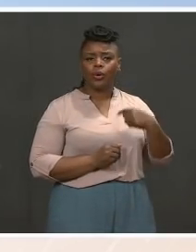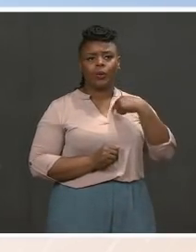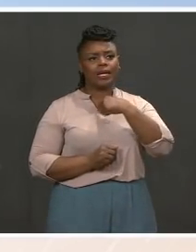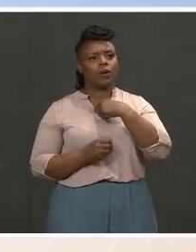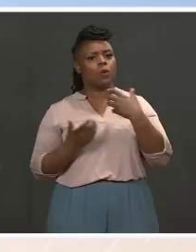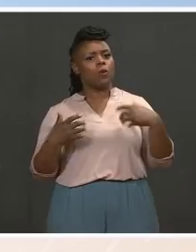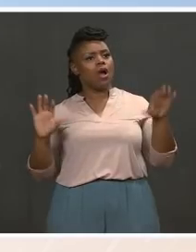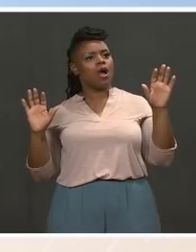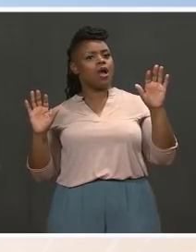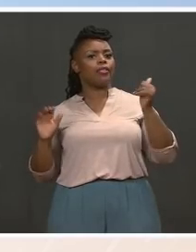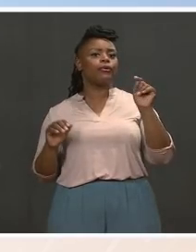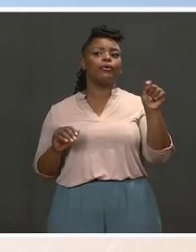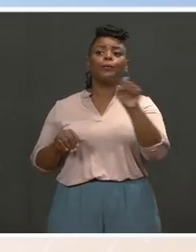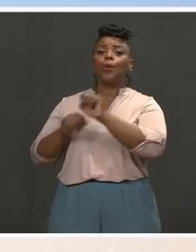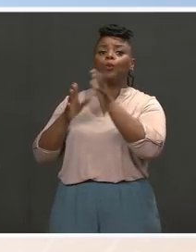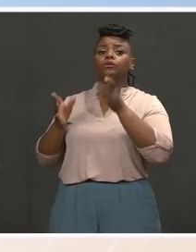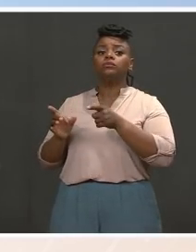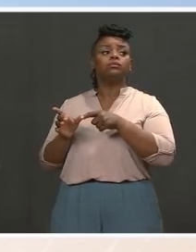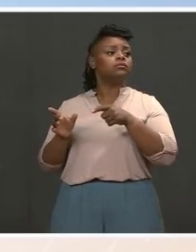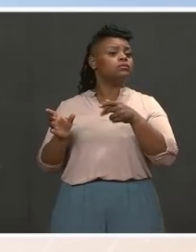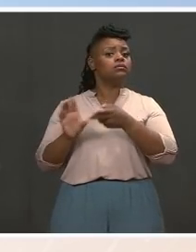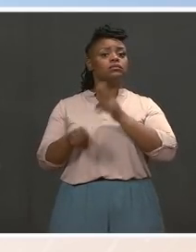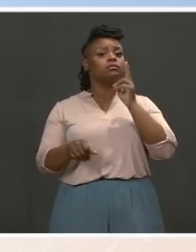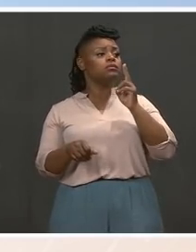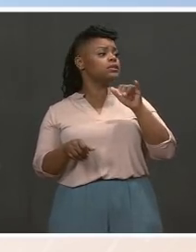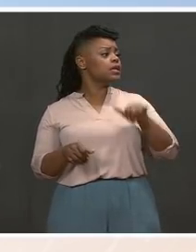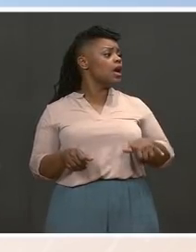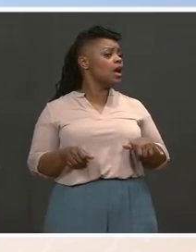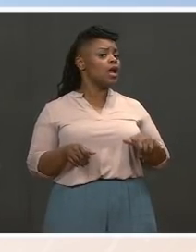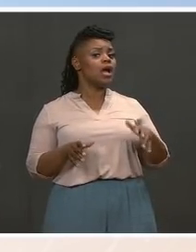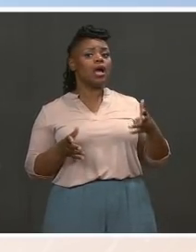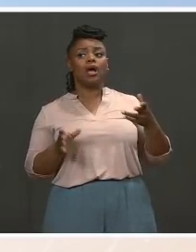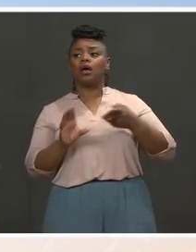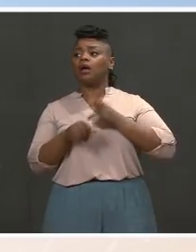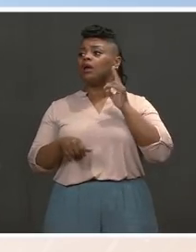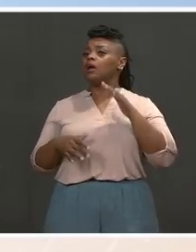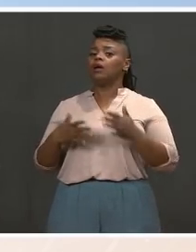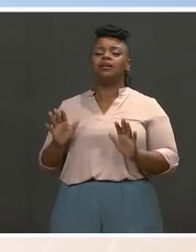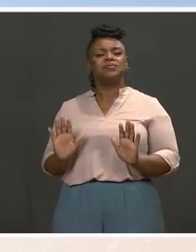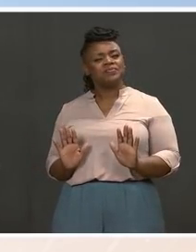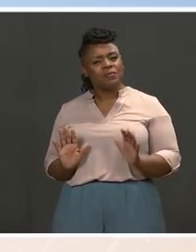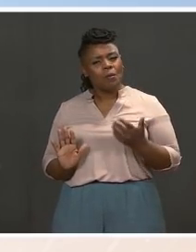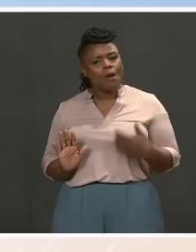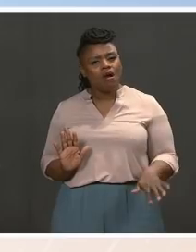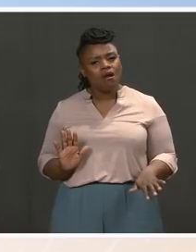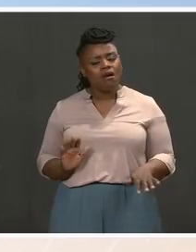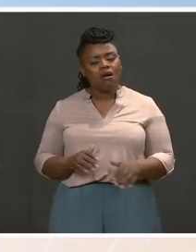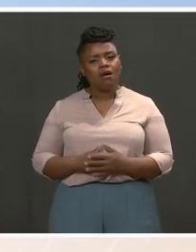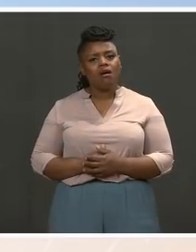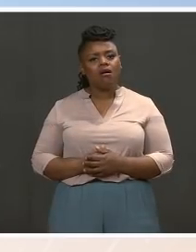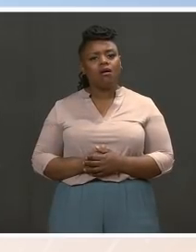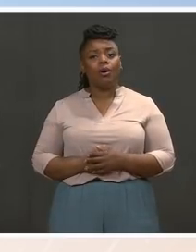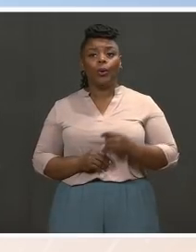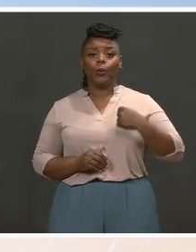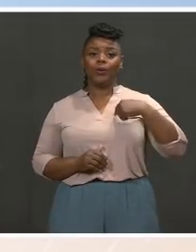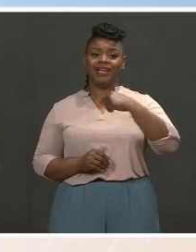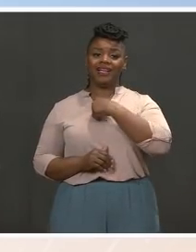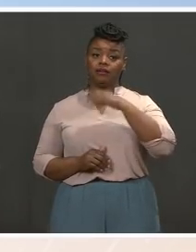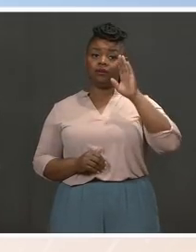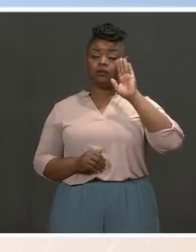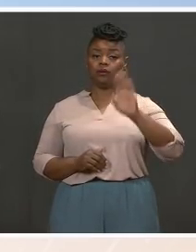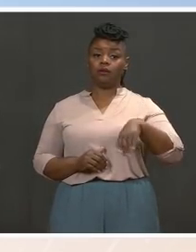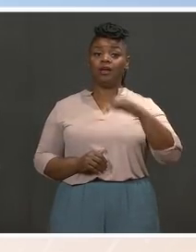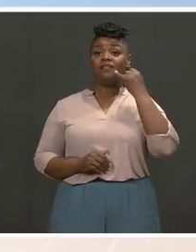We know that the longer that we have the economic crisis and the longer that workers are out of the workforce, the harder it is for them to come back. So that is the entire